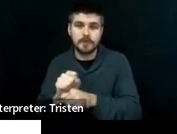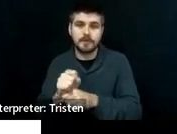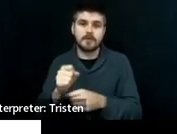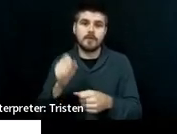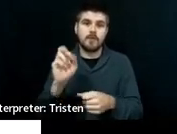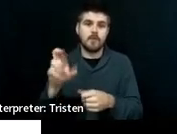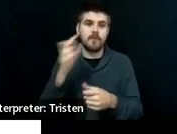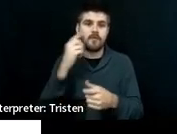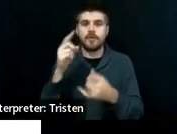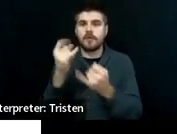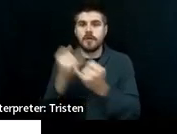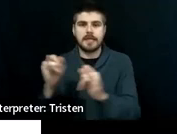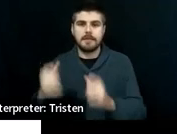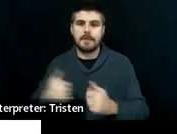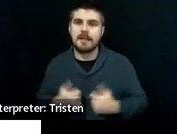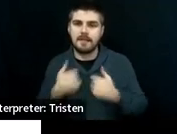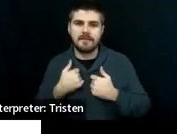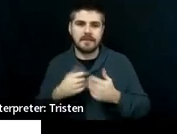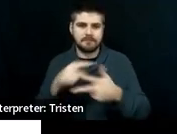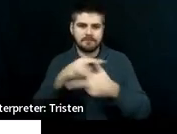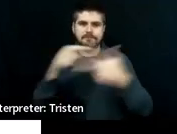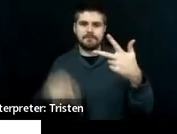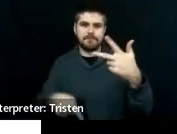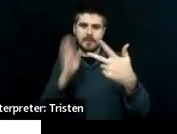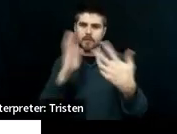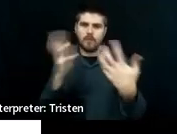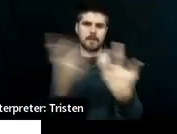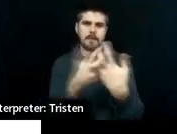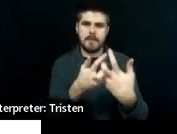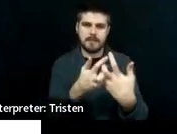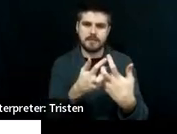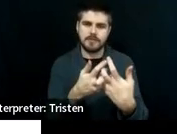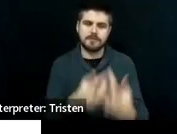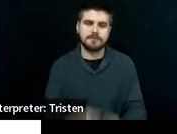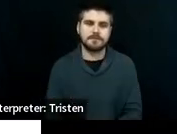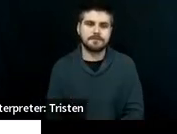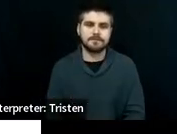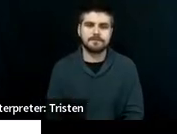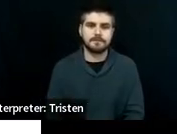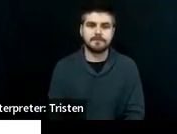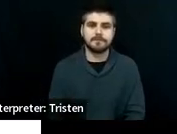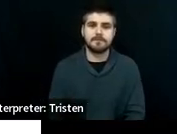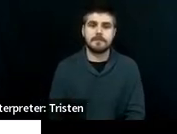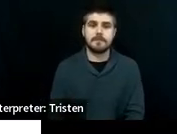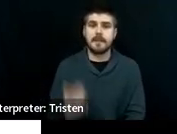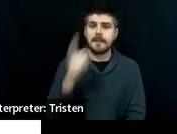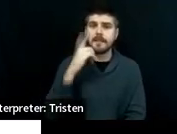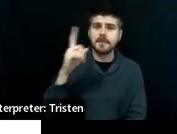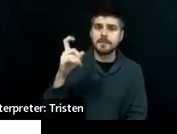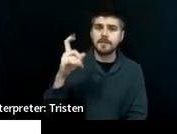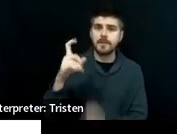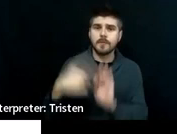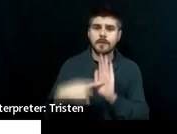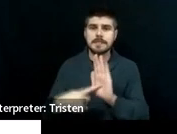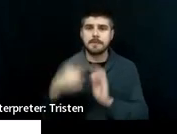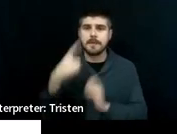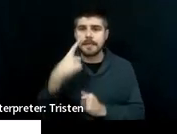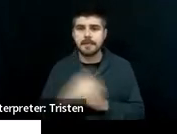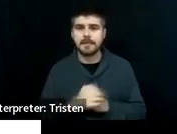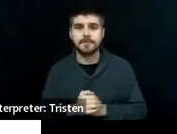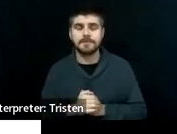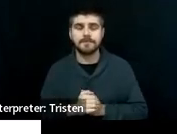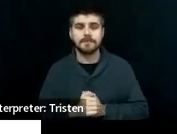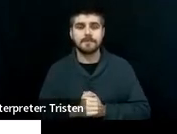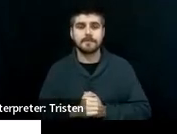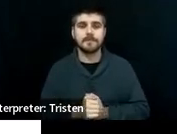So you can see we've got all three domains in that one goal. I think there's one more example. So this is a speech and